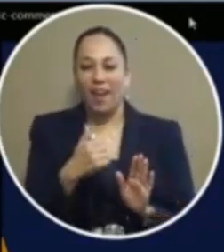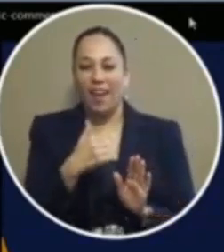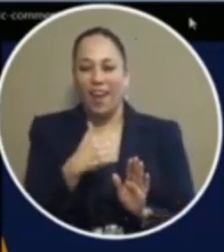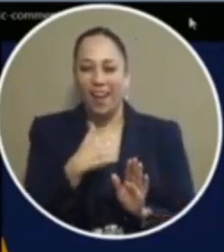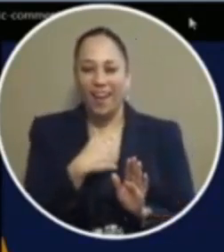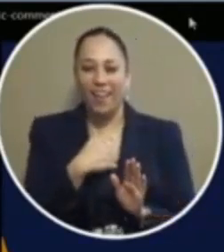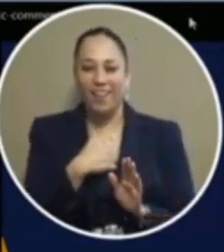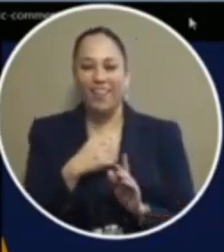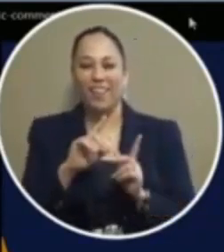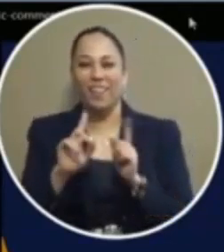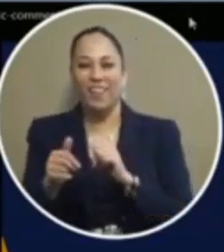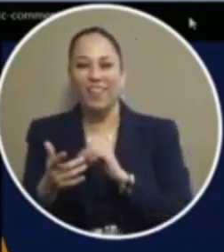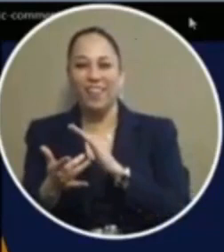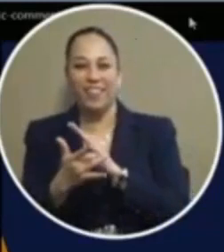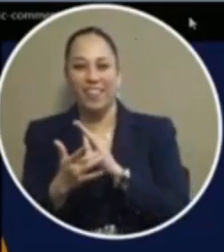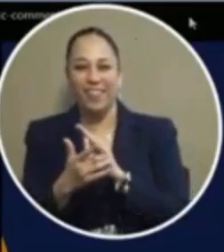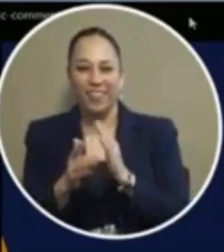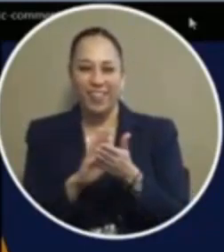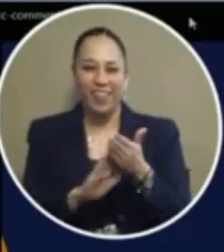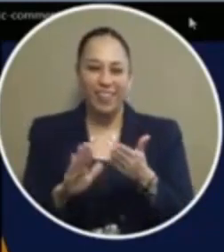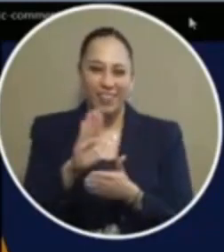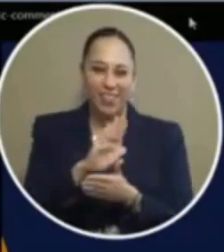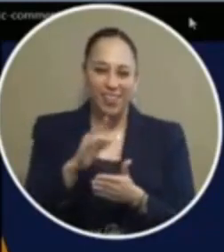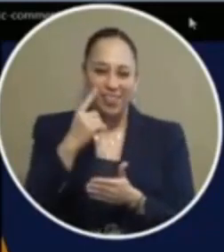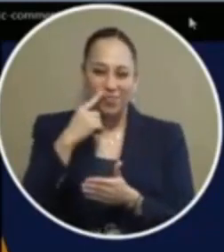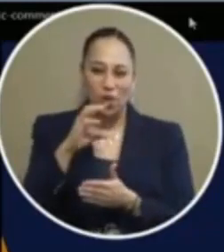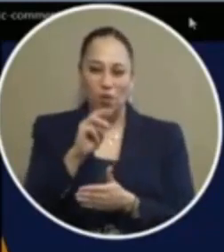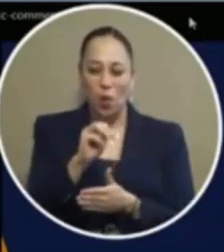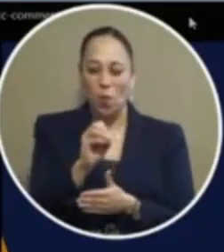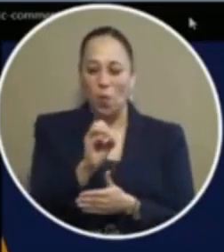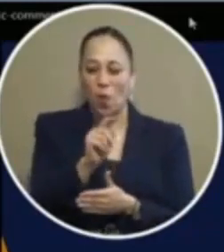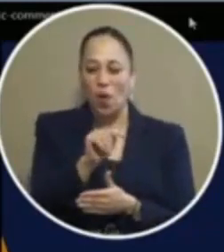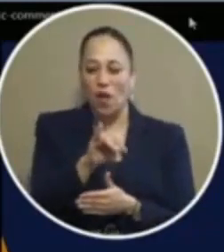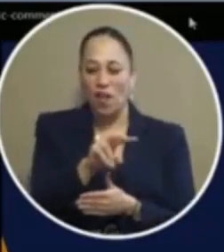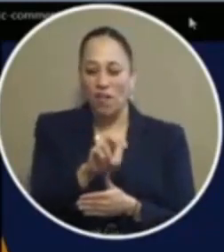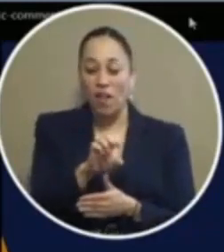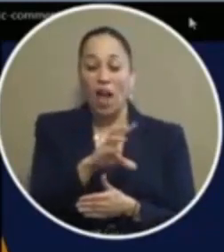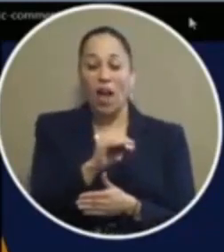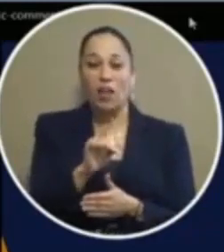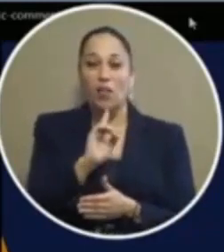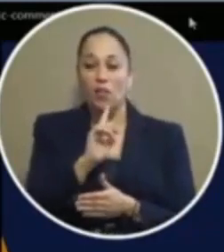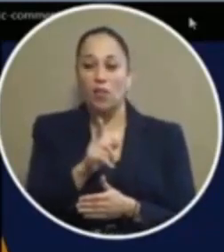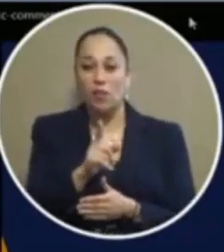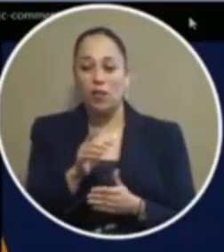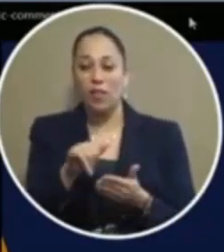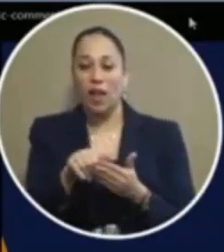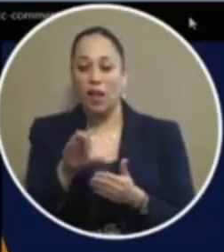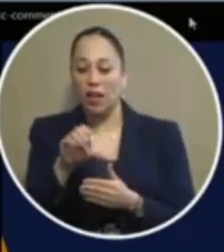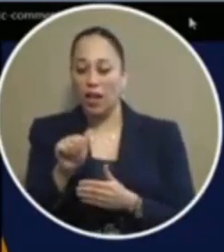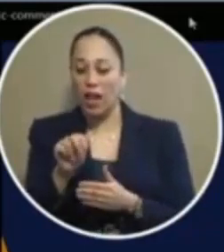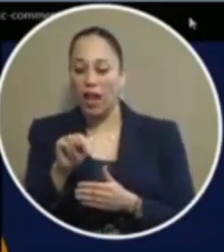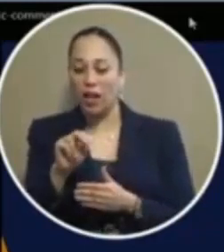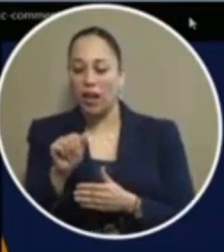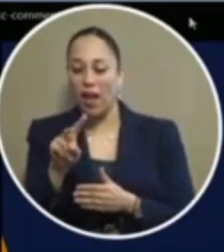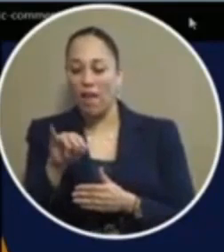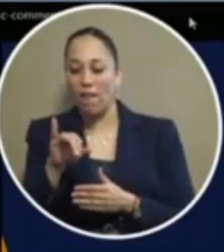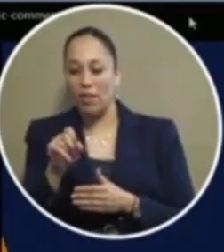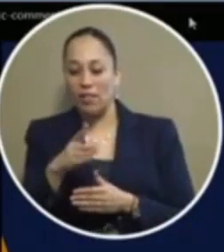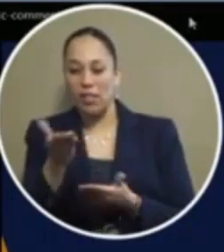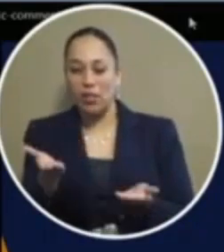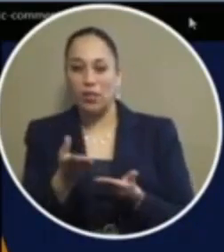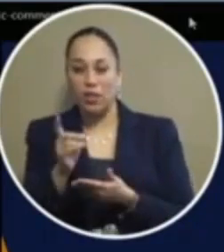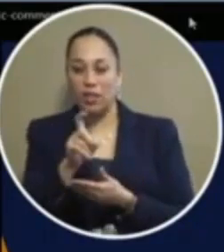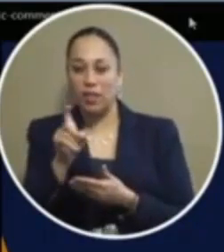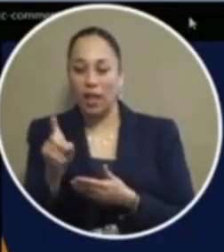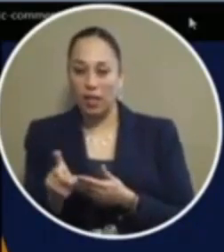western technical college for automotive uh last year and i of course we can't use cannabis here in texas so i would use